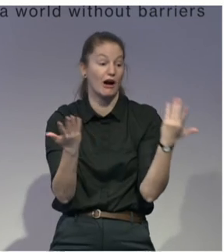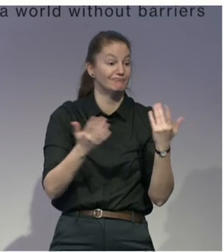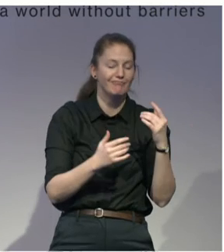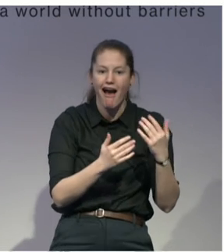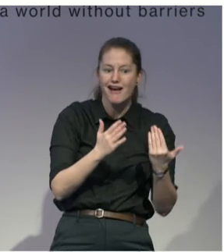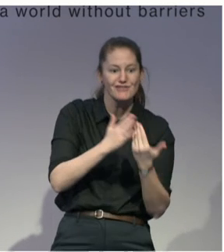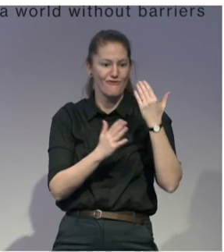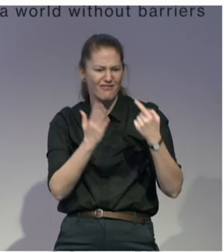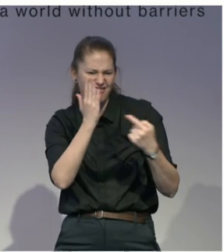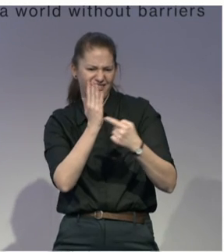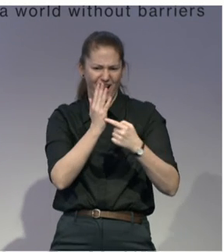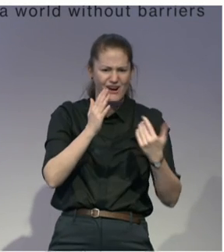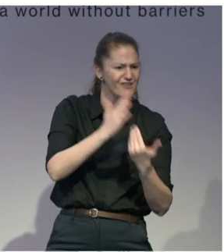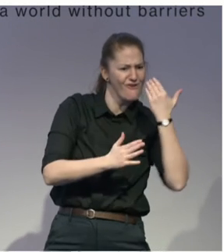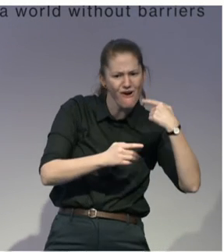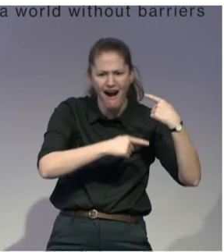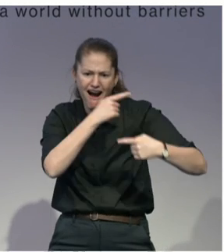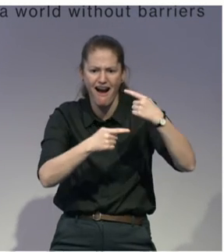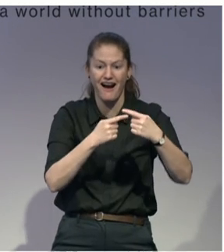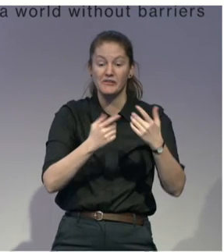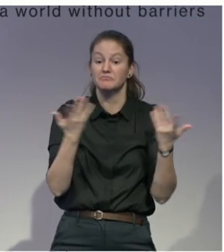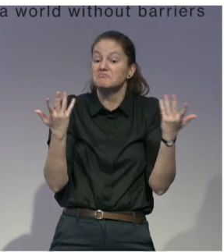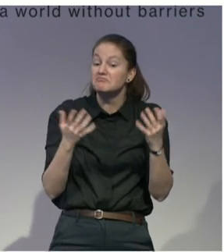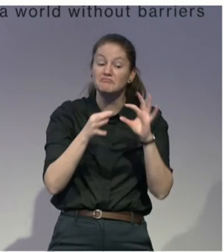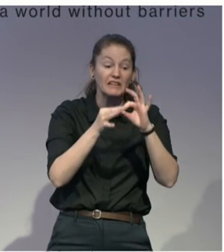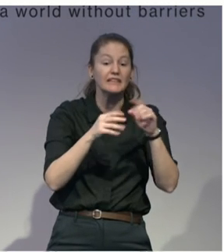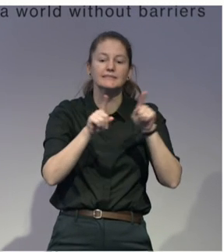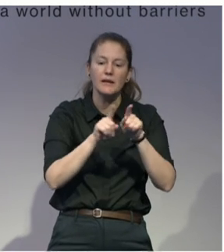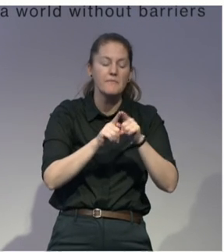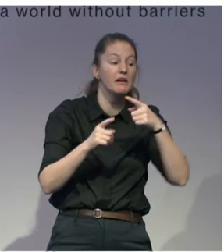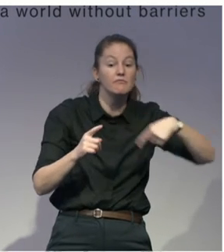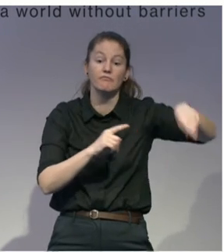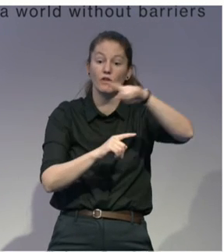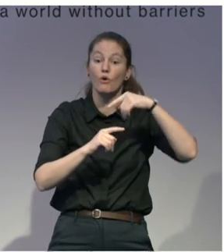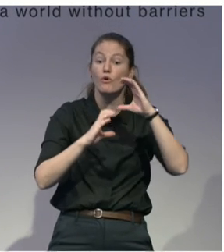a communication lab which provides training to obscure the person with disabilities.